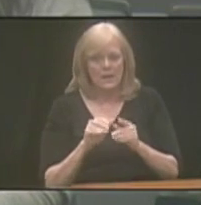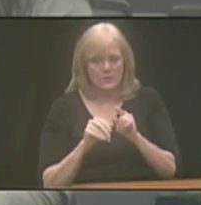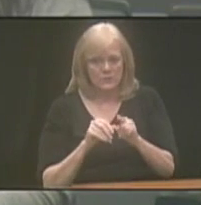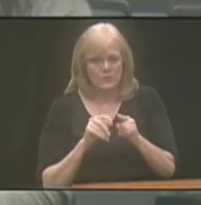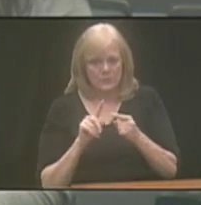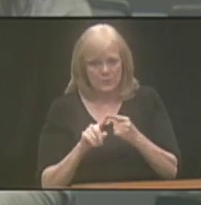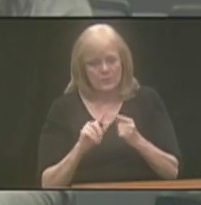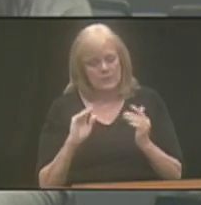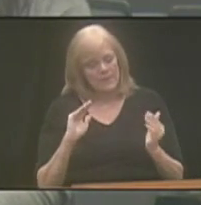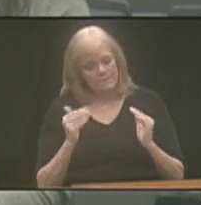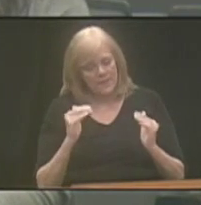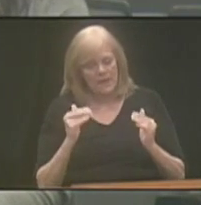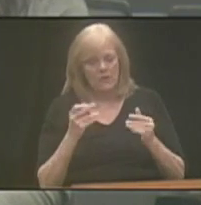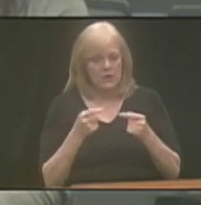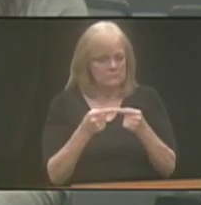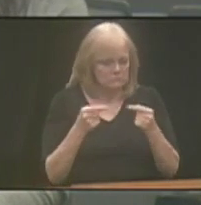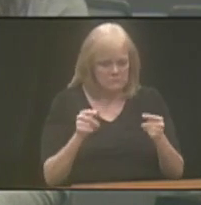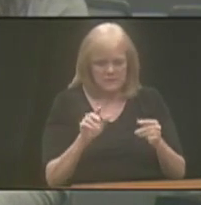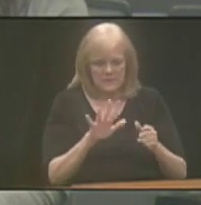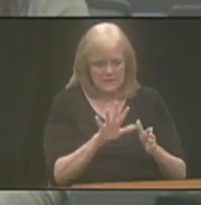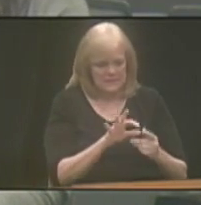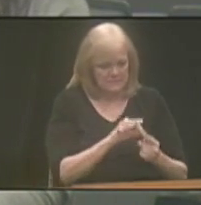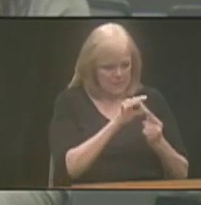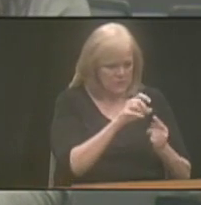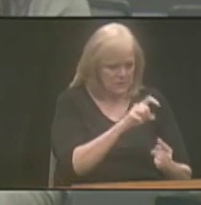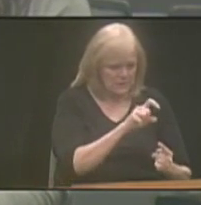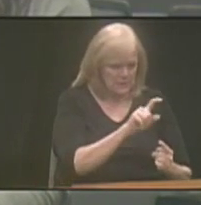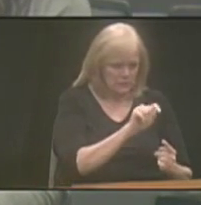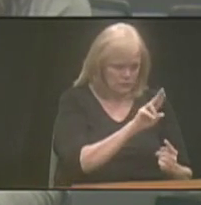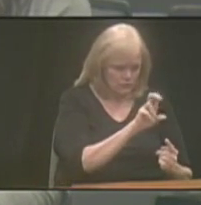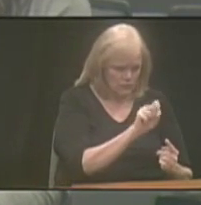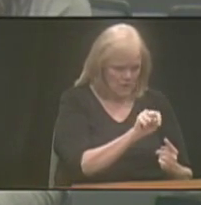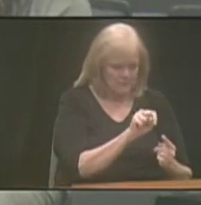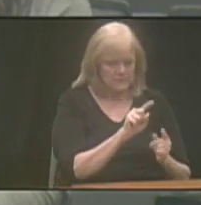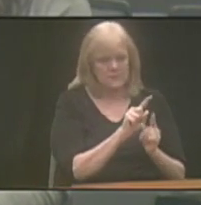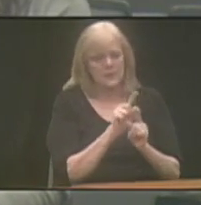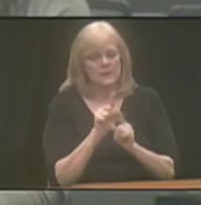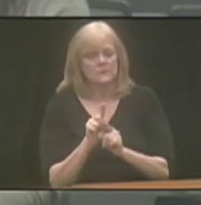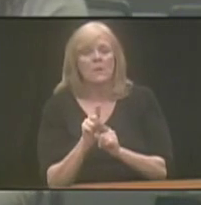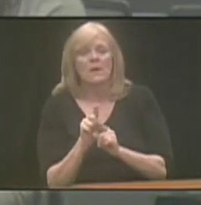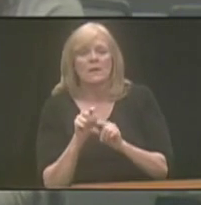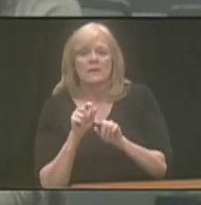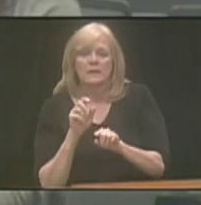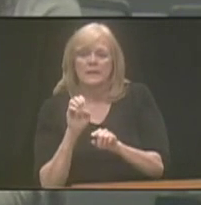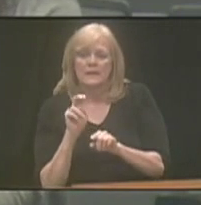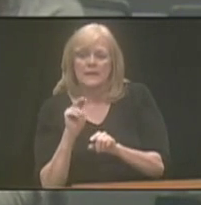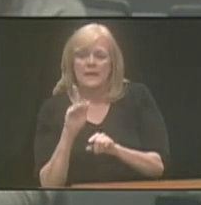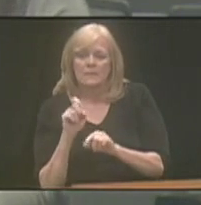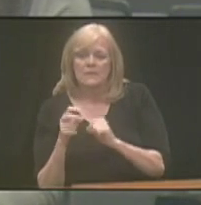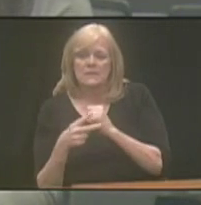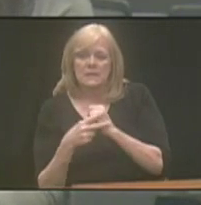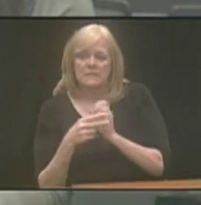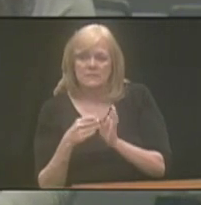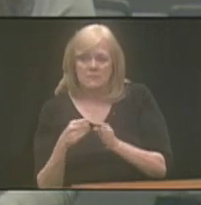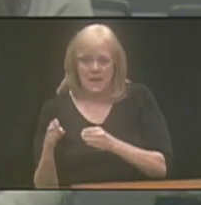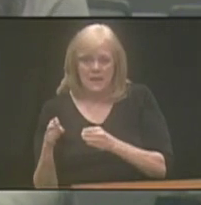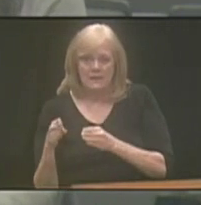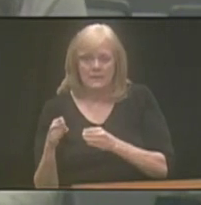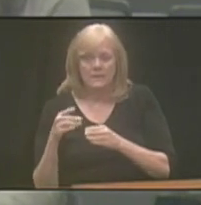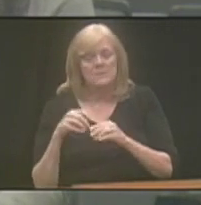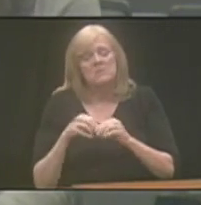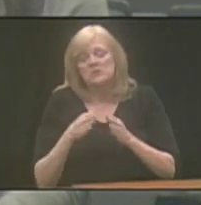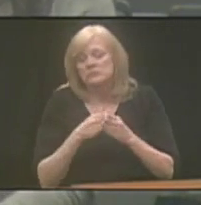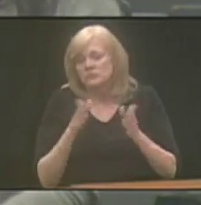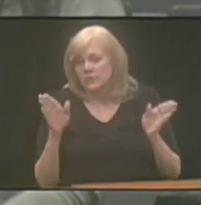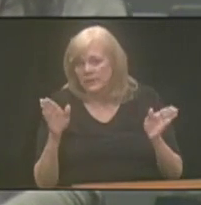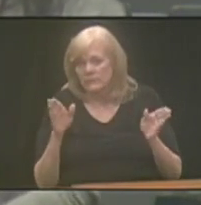compare and contrast special needs trusts as well as the Enable Savings Plan. But in